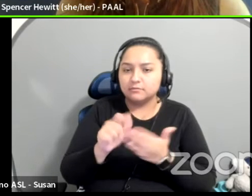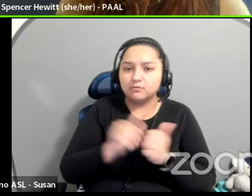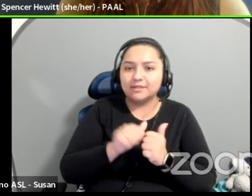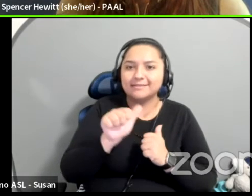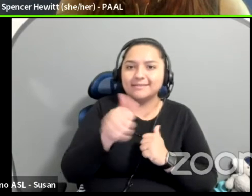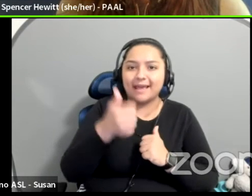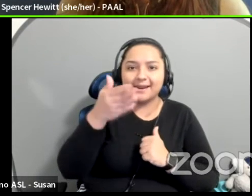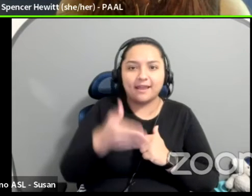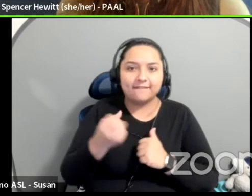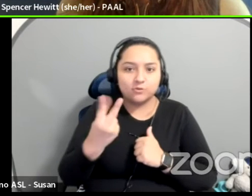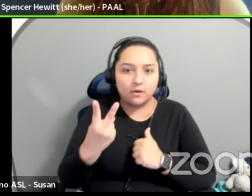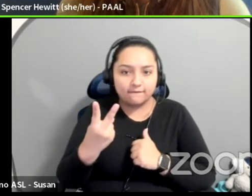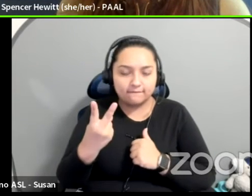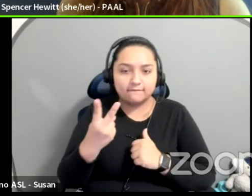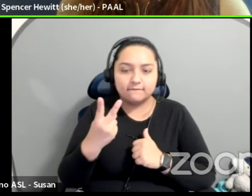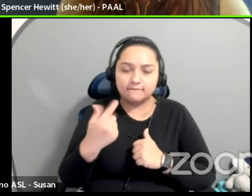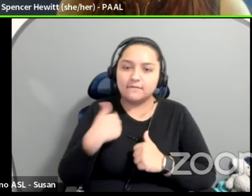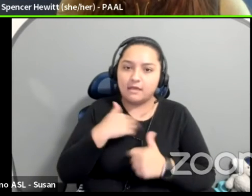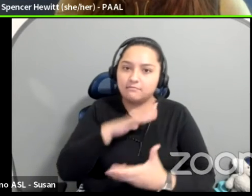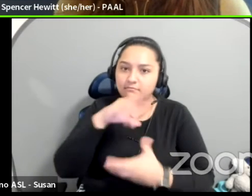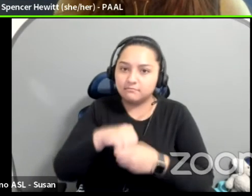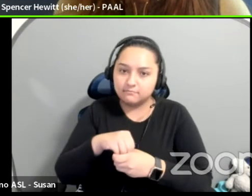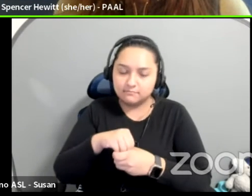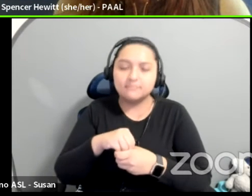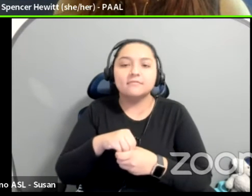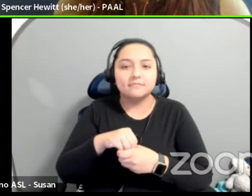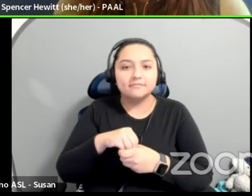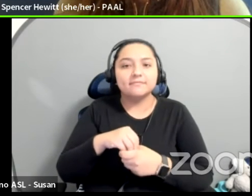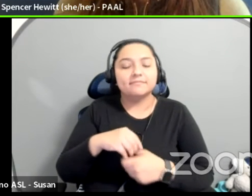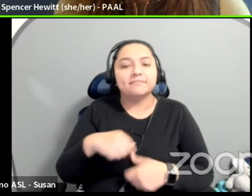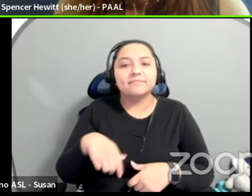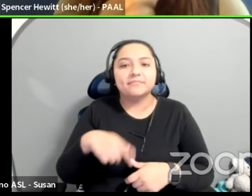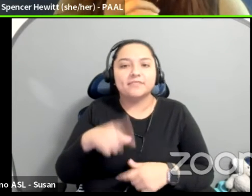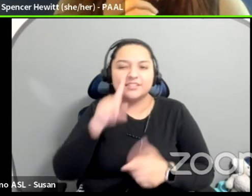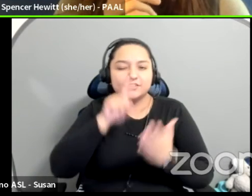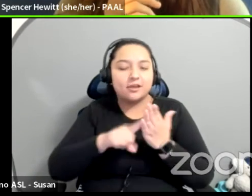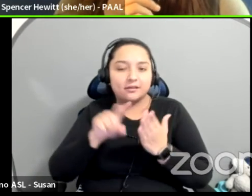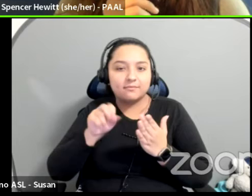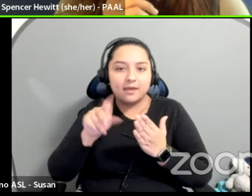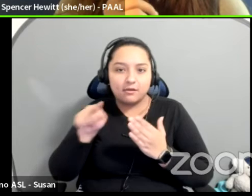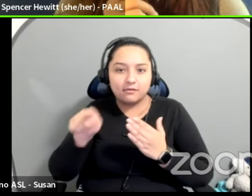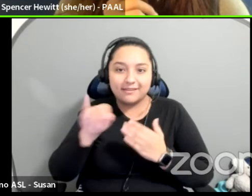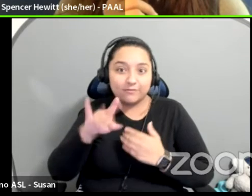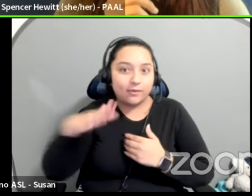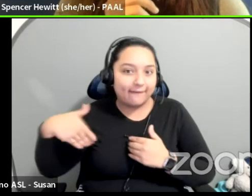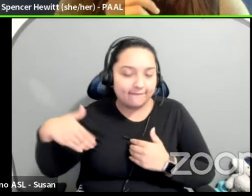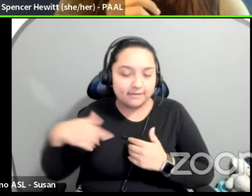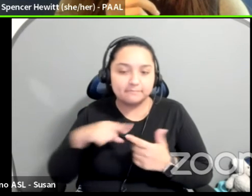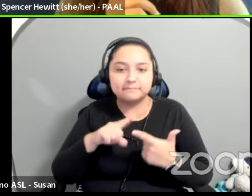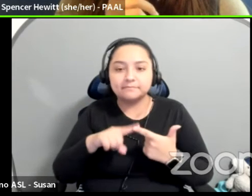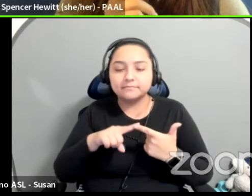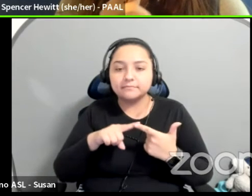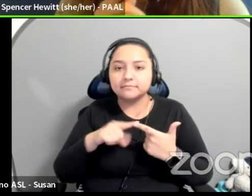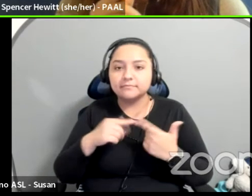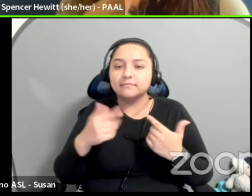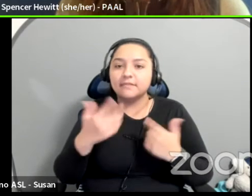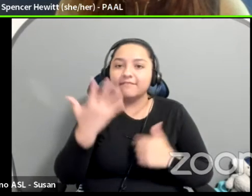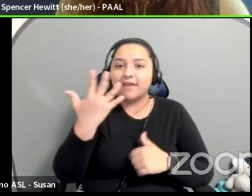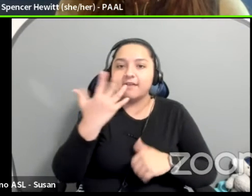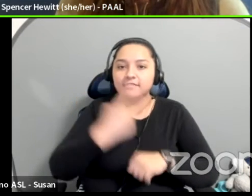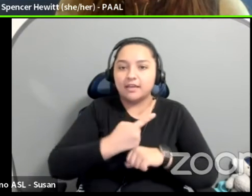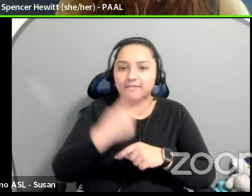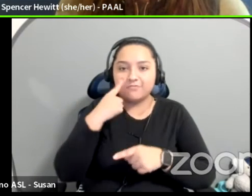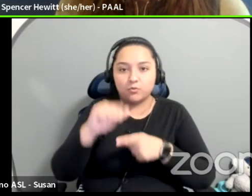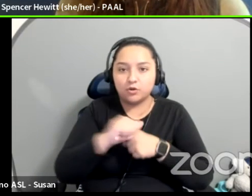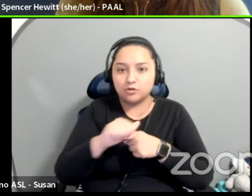cohort. No, no more 10 out of 12s. And I am not quite about it. Um, check them out. If you, if you have not yet, uh, to have a five day rehearsal week, we